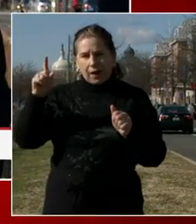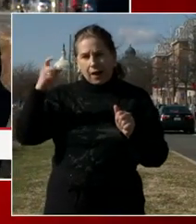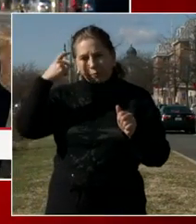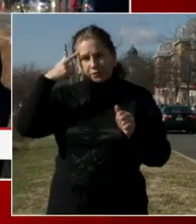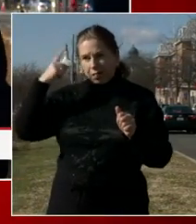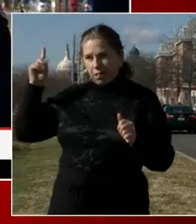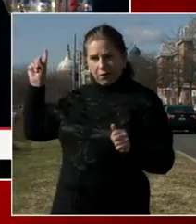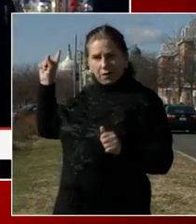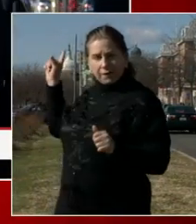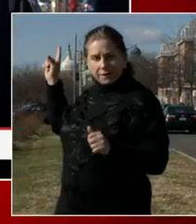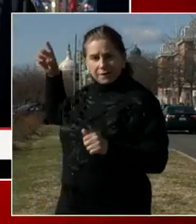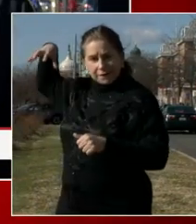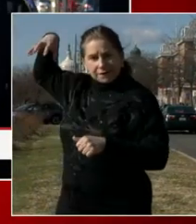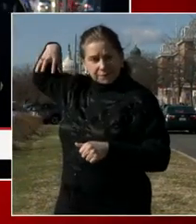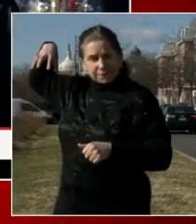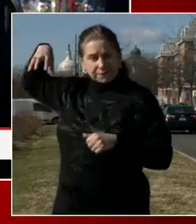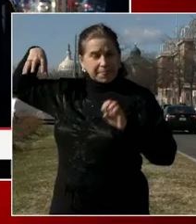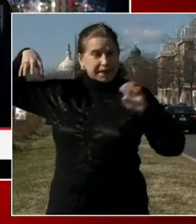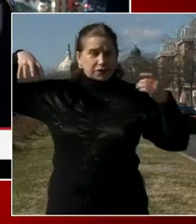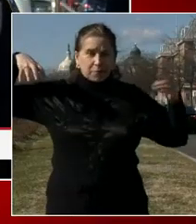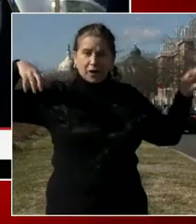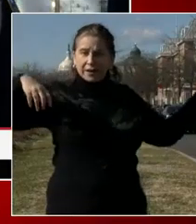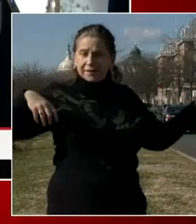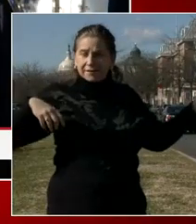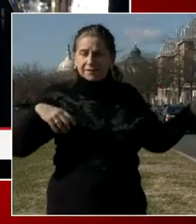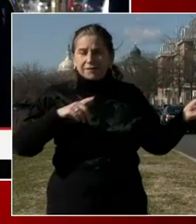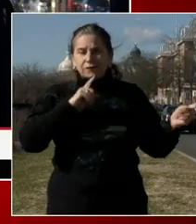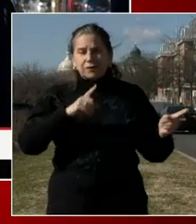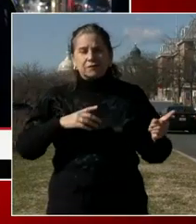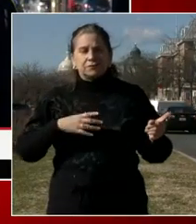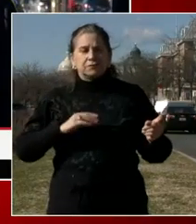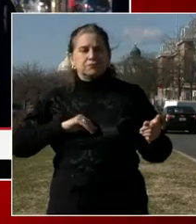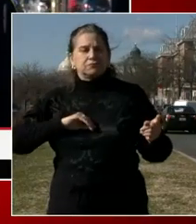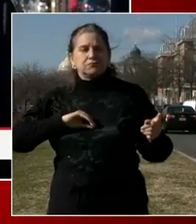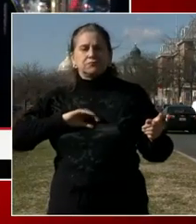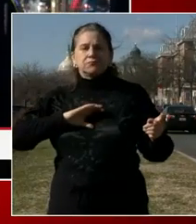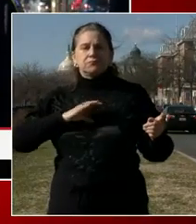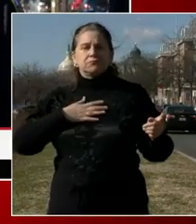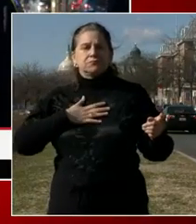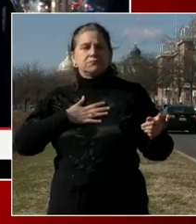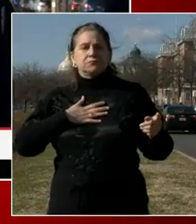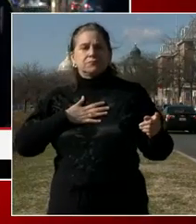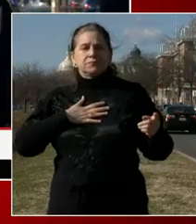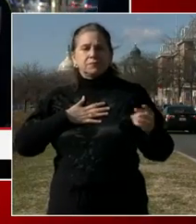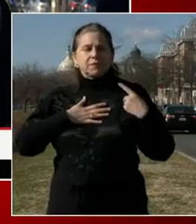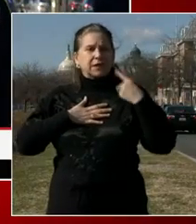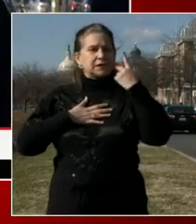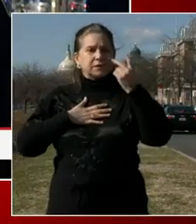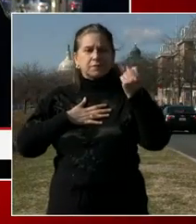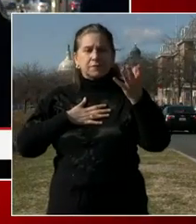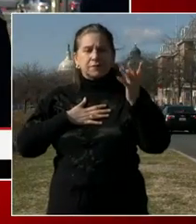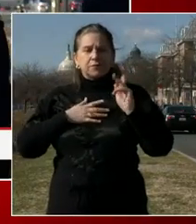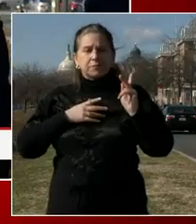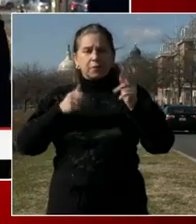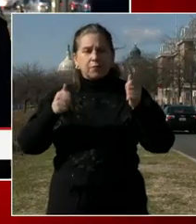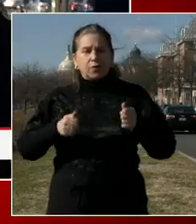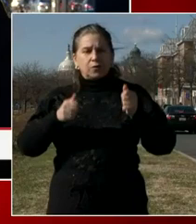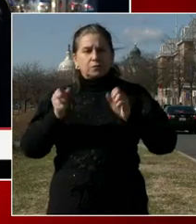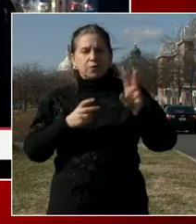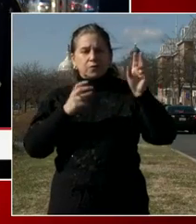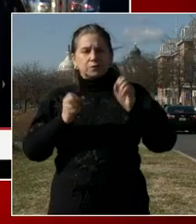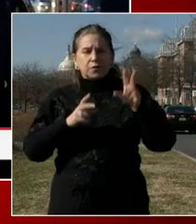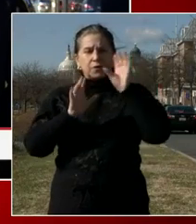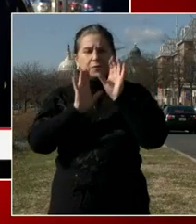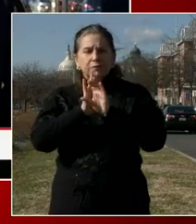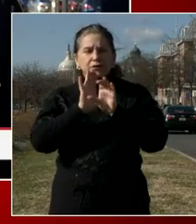was also heartened to see Washingtonians posting photos of their neighborhoods on social media and tagging them